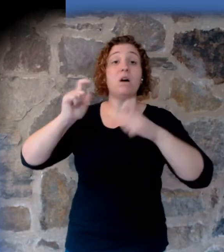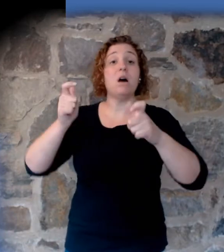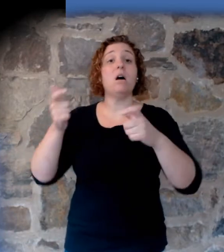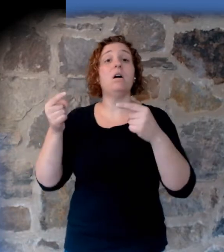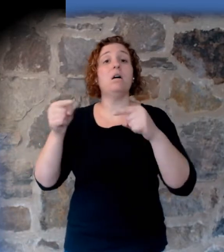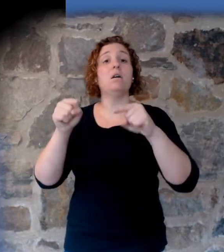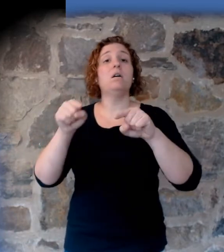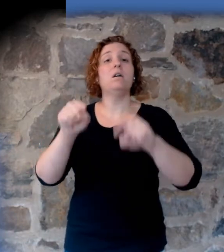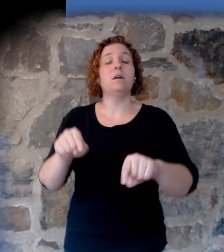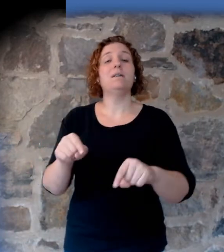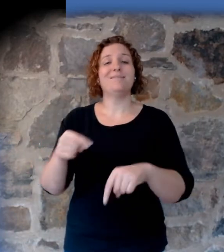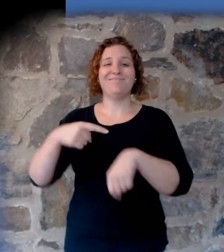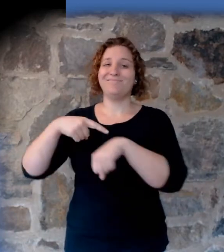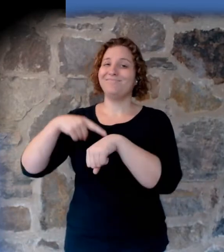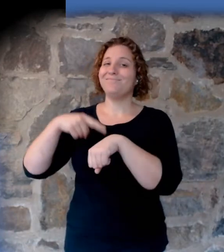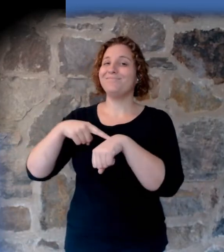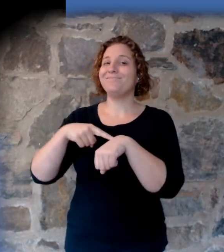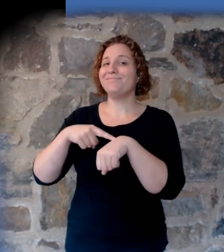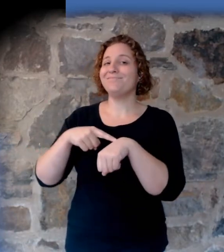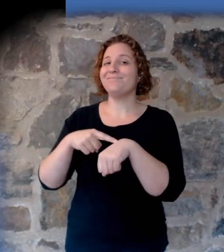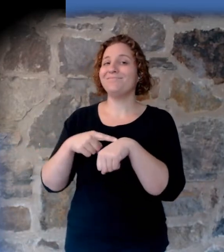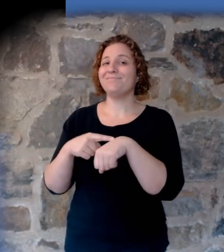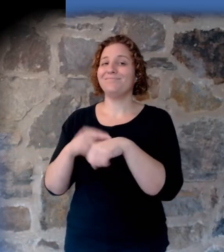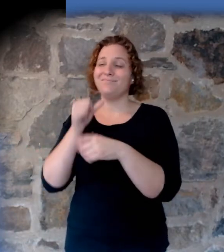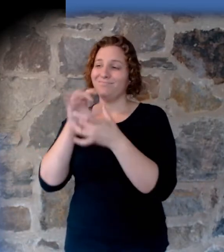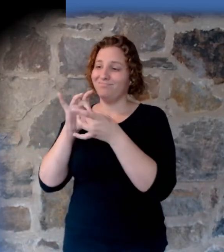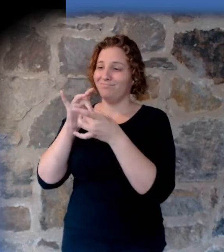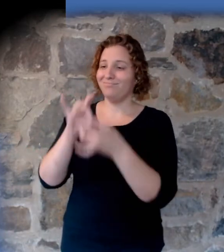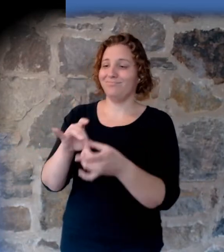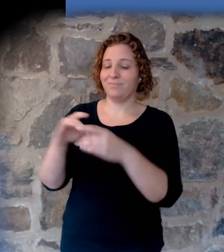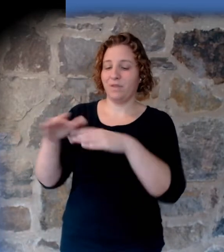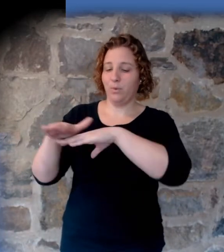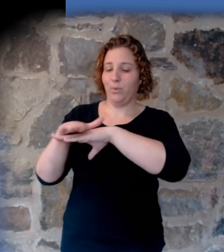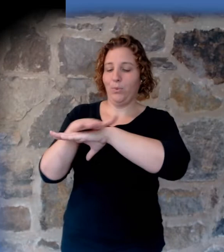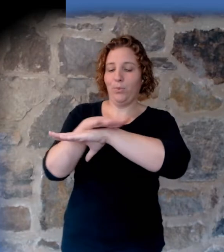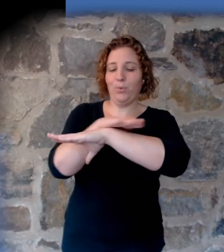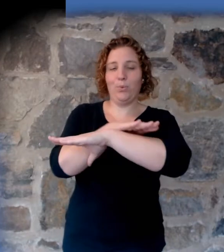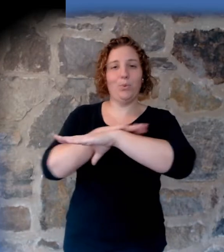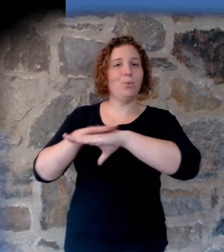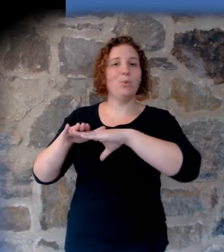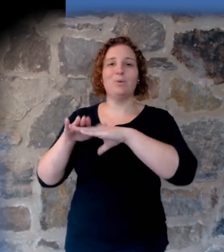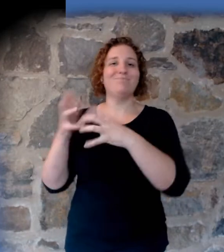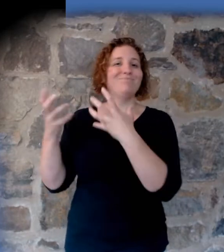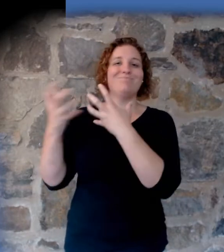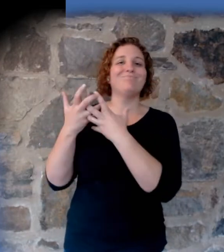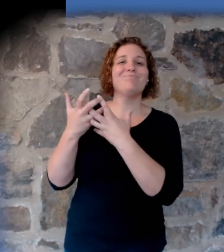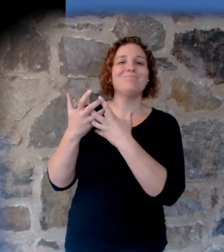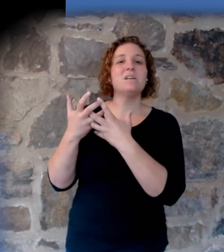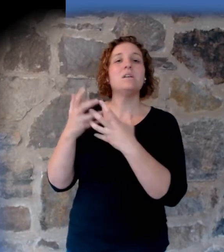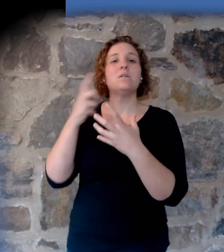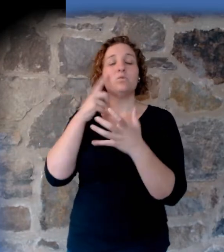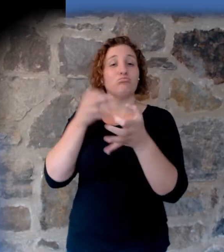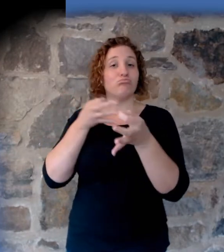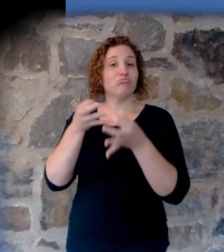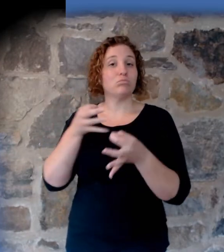is foreign to a good explanation here. And so we want to explain what we see.